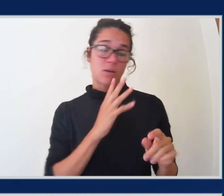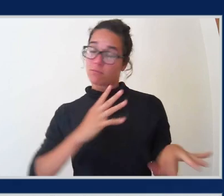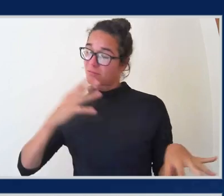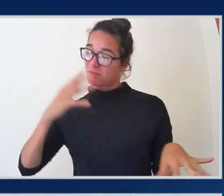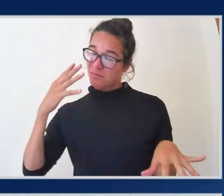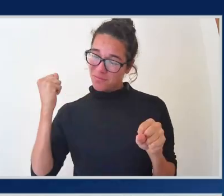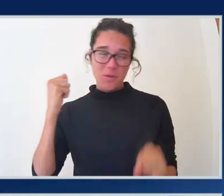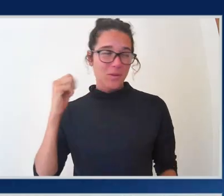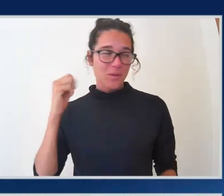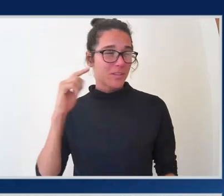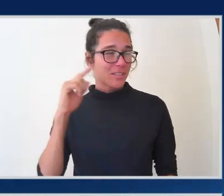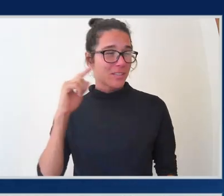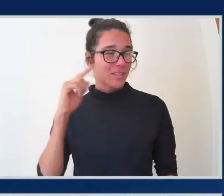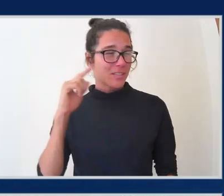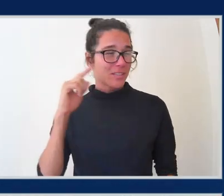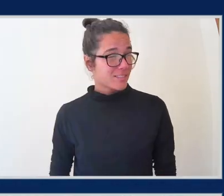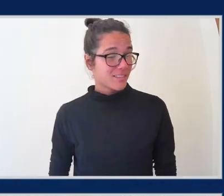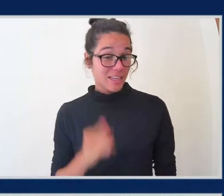you have one minute.